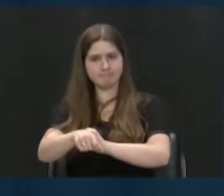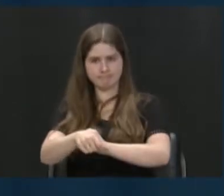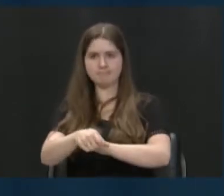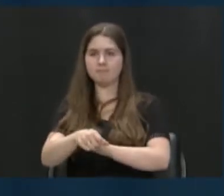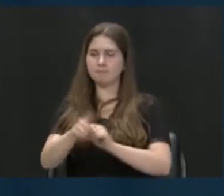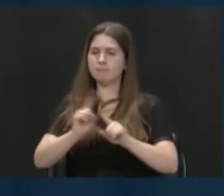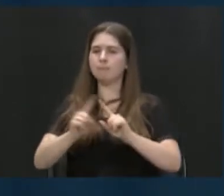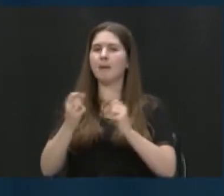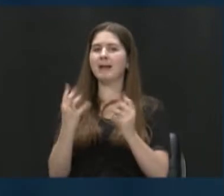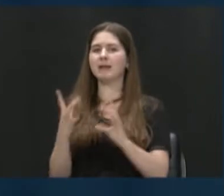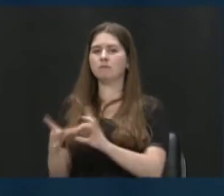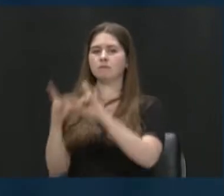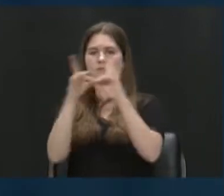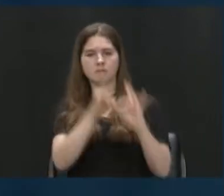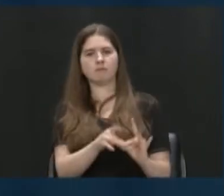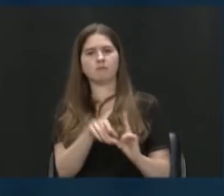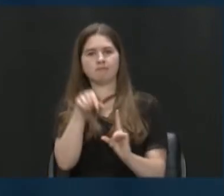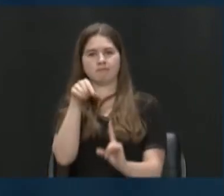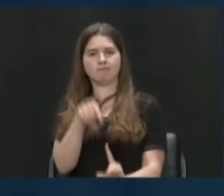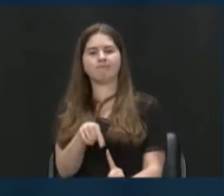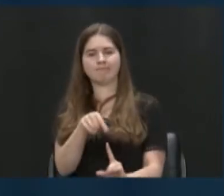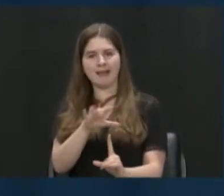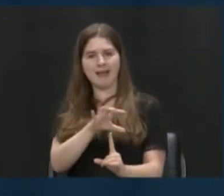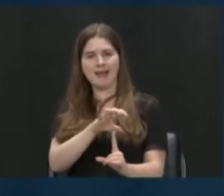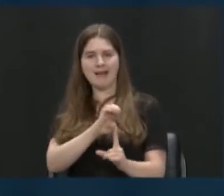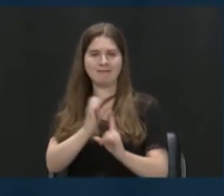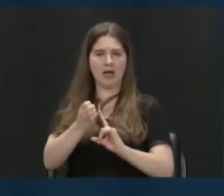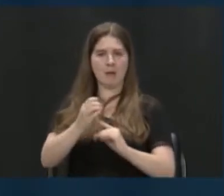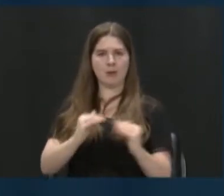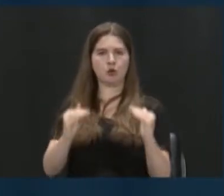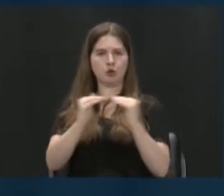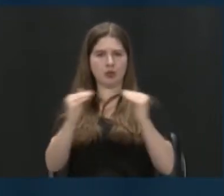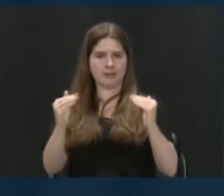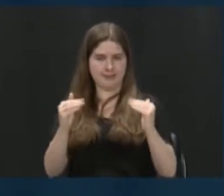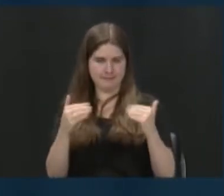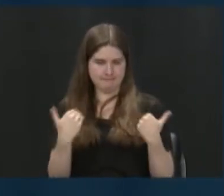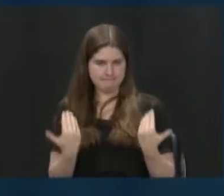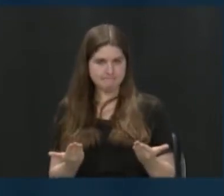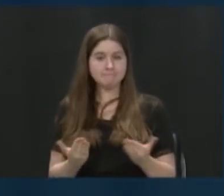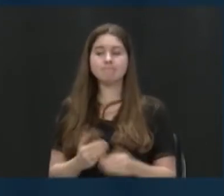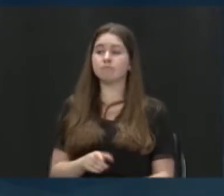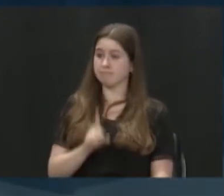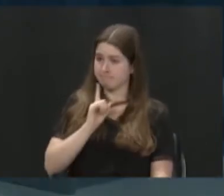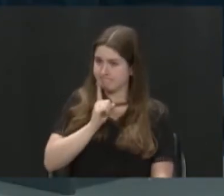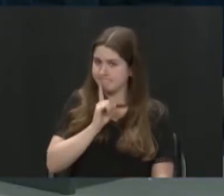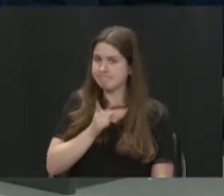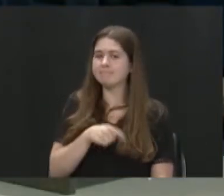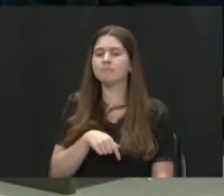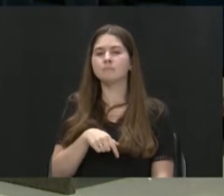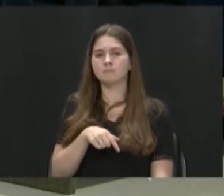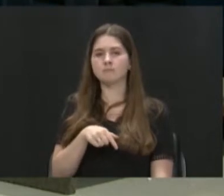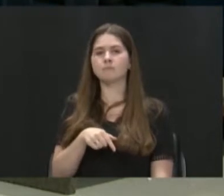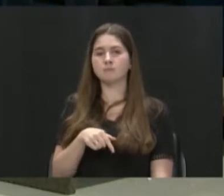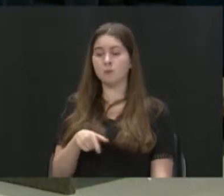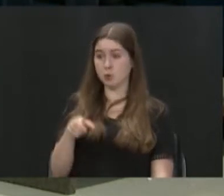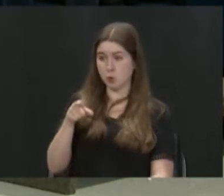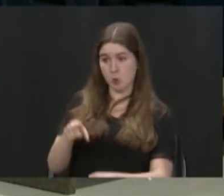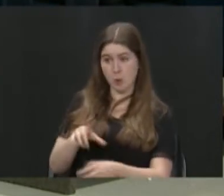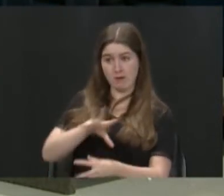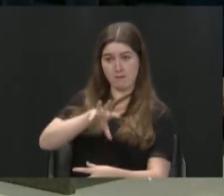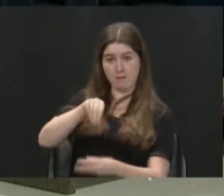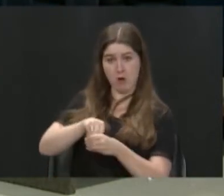around, though, like environmental justice. Absolutely. And so you got involved in that through